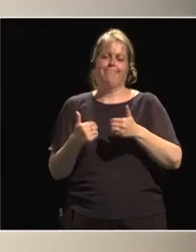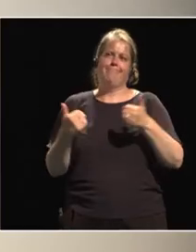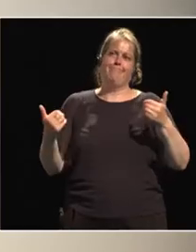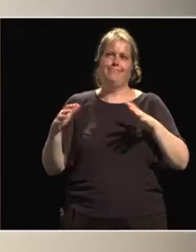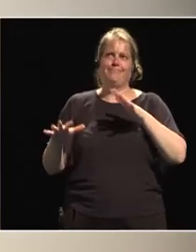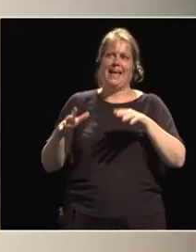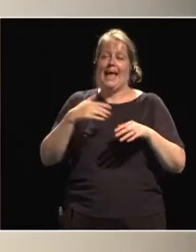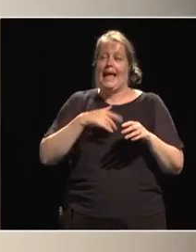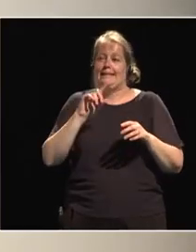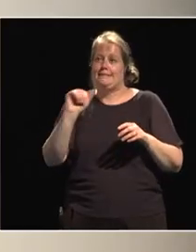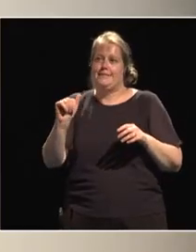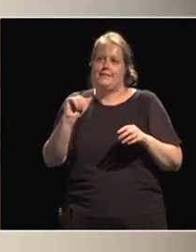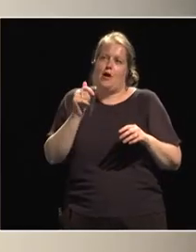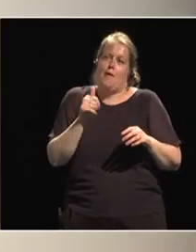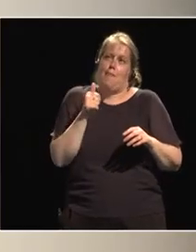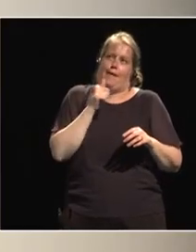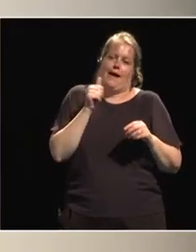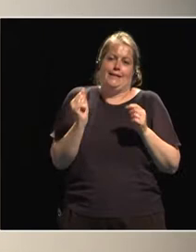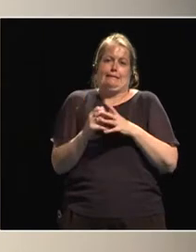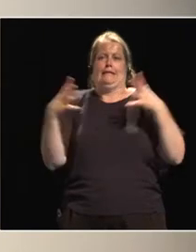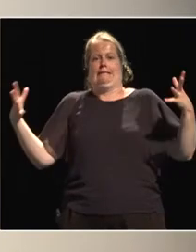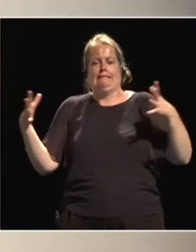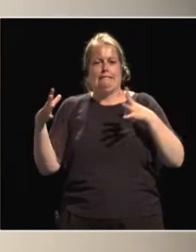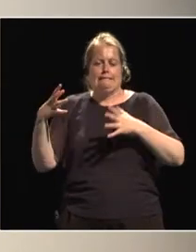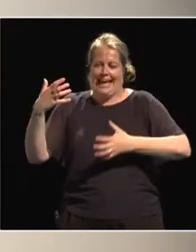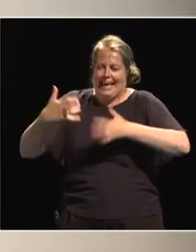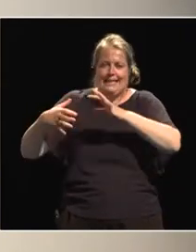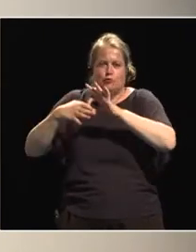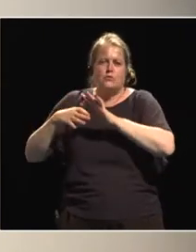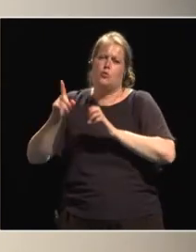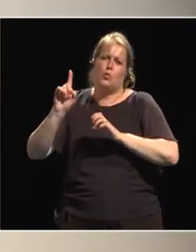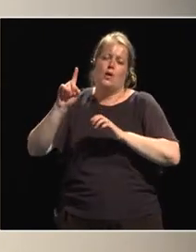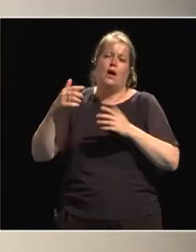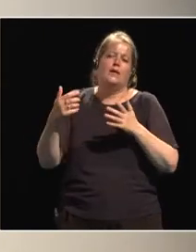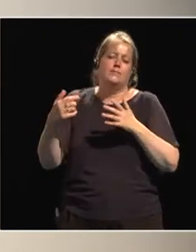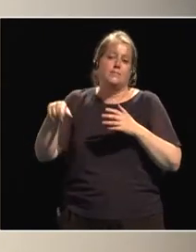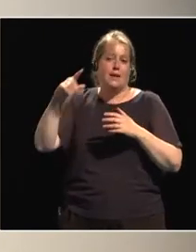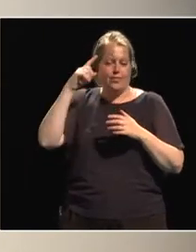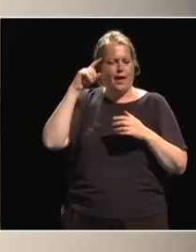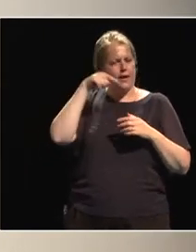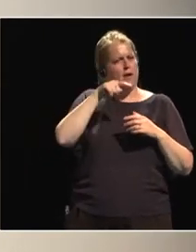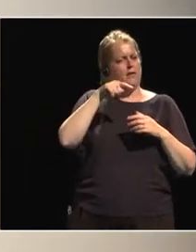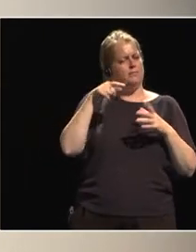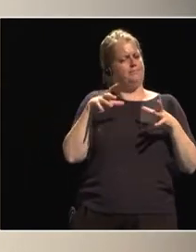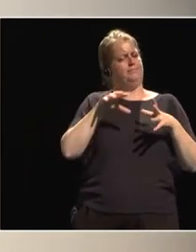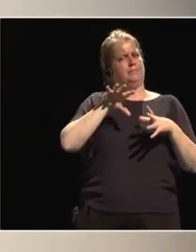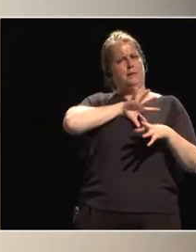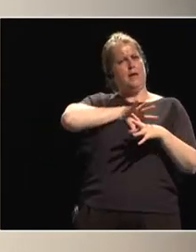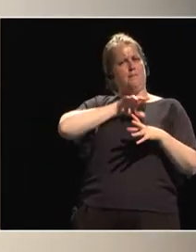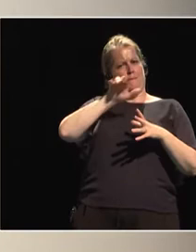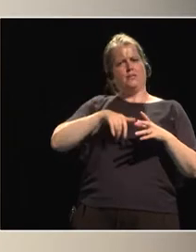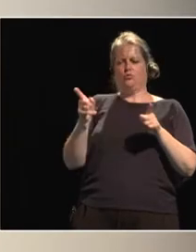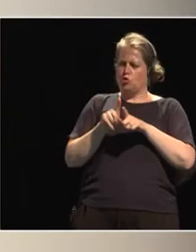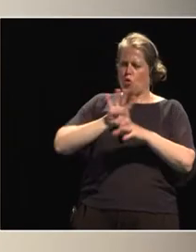the private big industry, which I think should be particularly involved in trying to